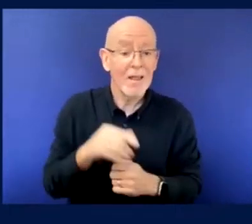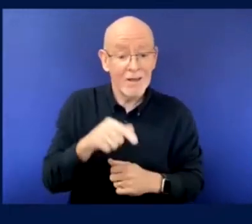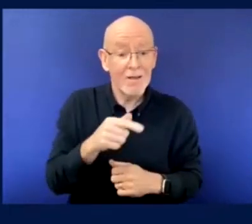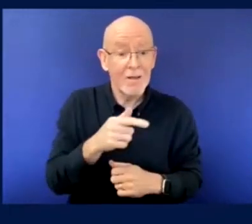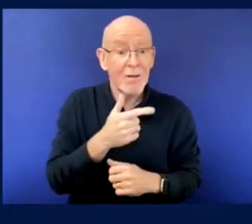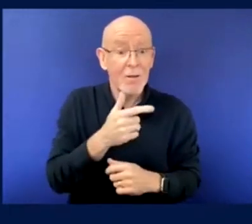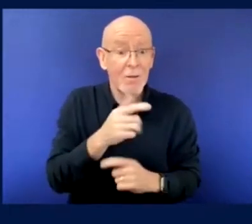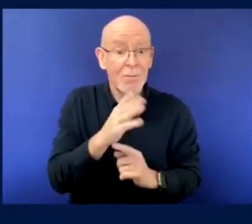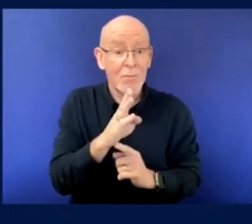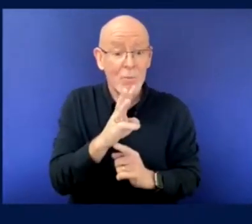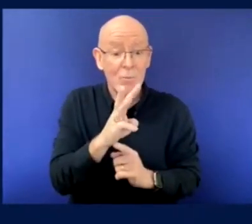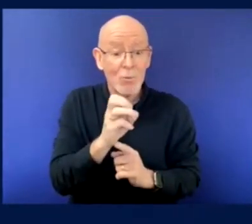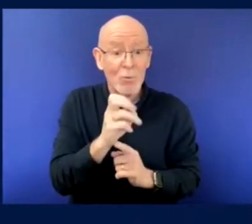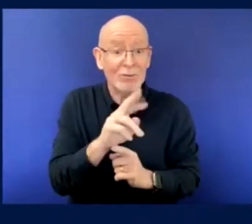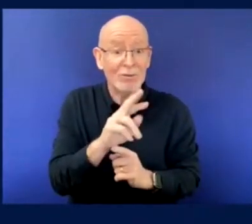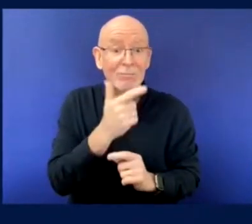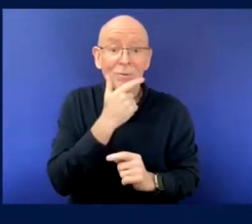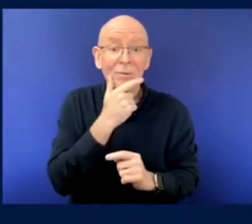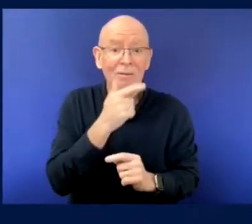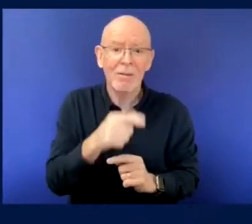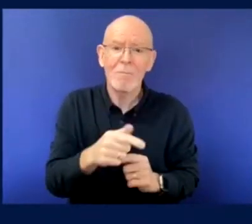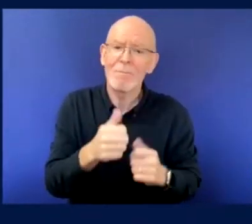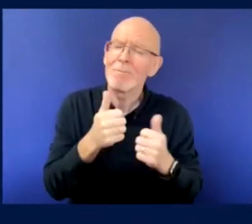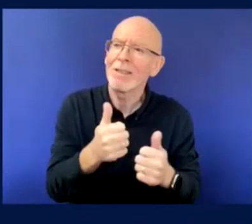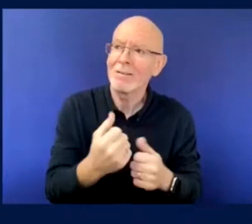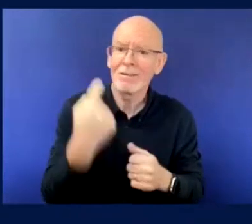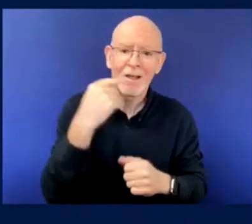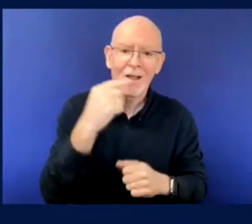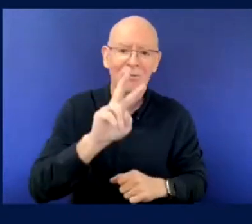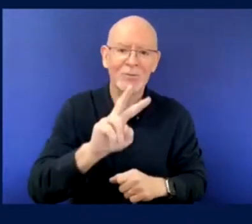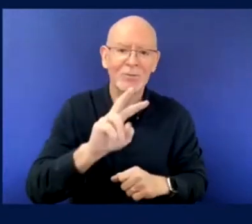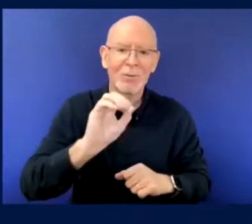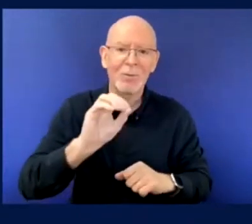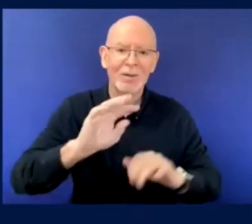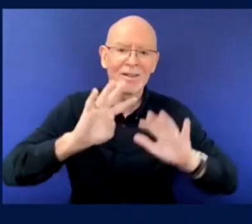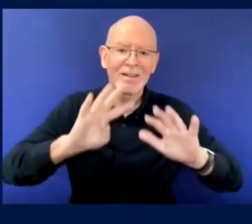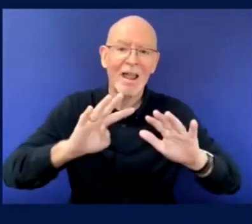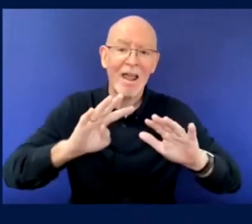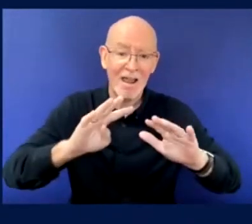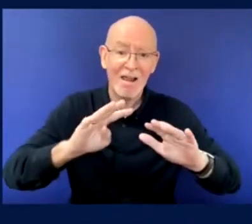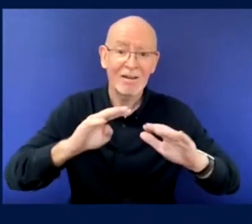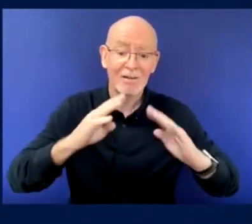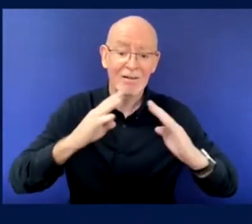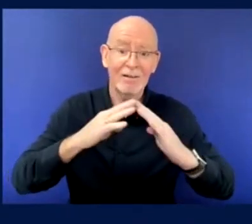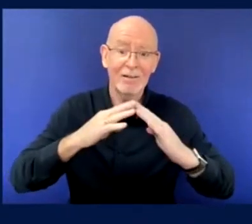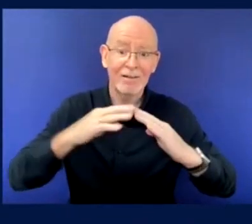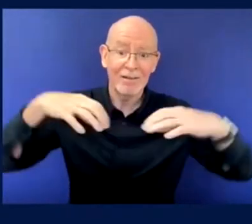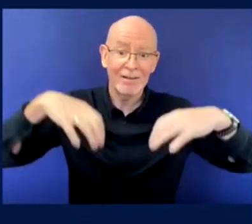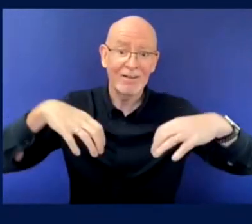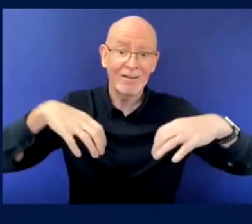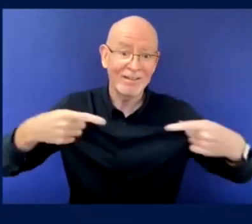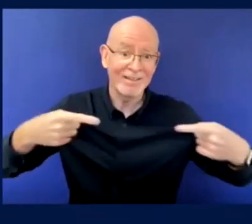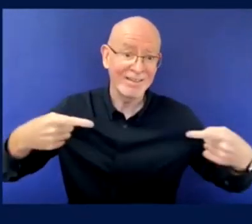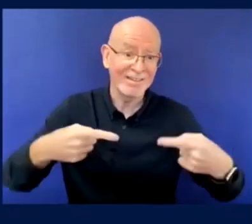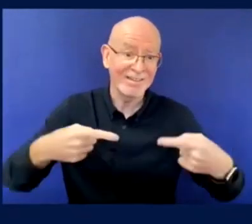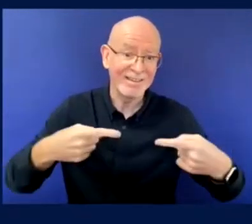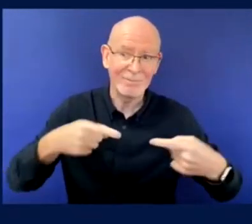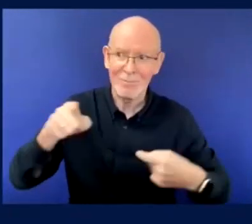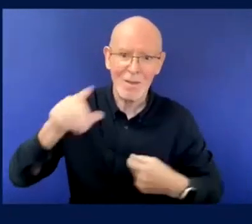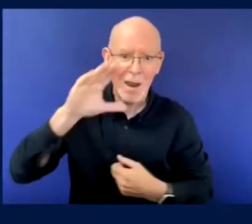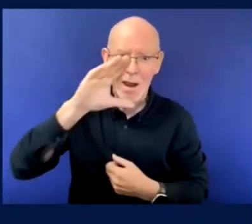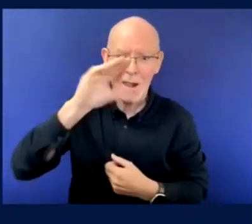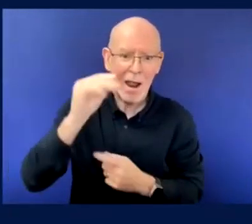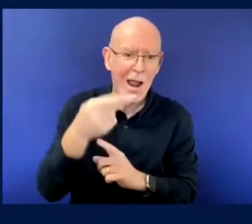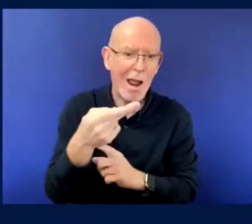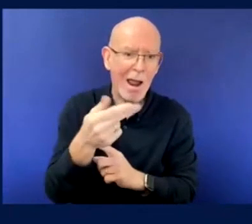same shit like this with our club. But, uh, this was the most intensive weeks for me. And that as a